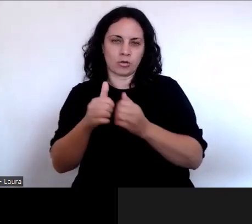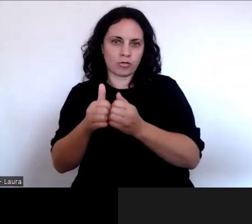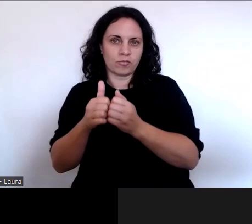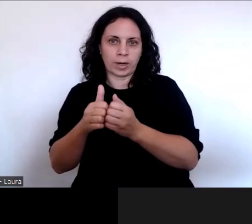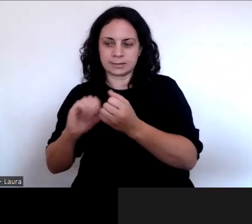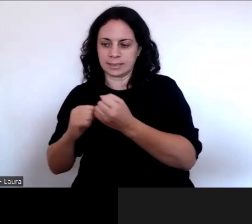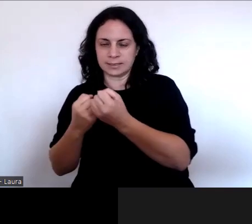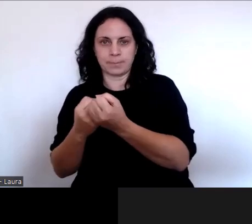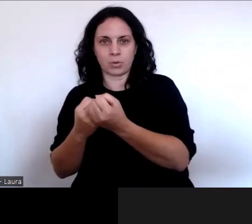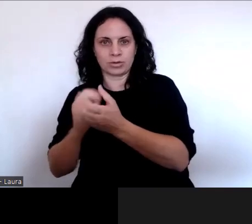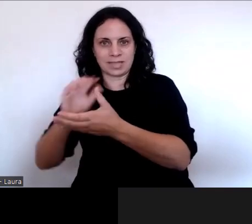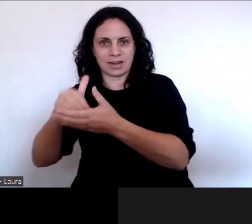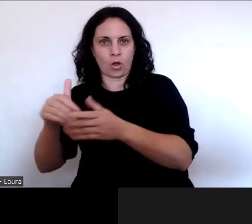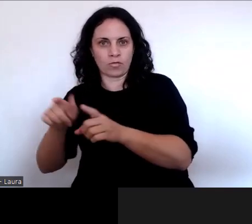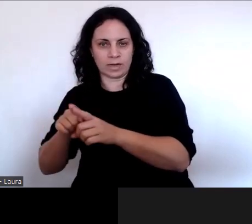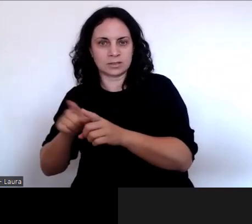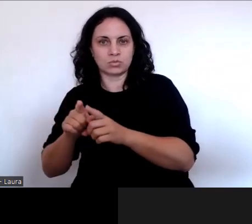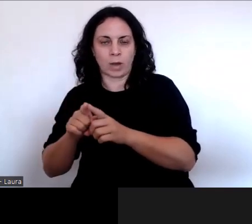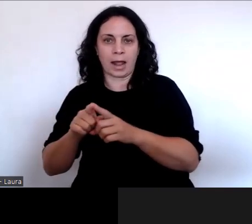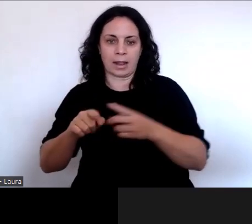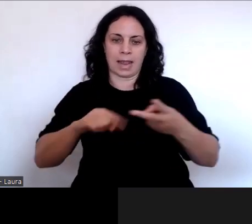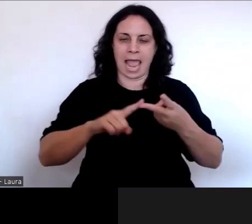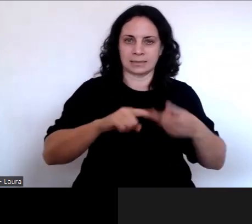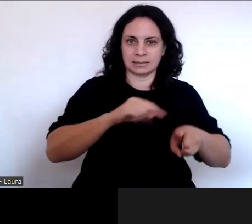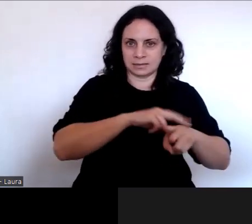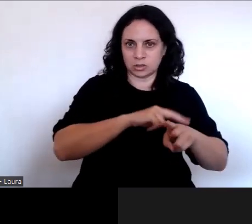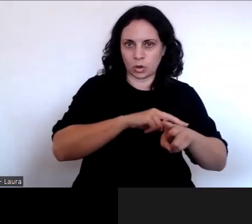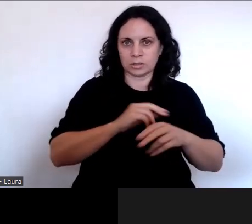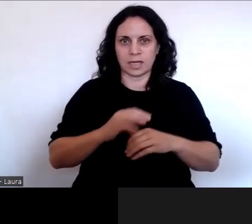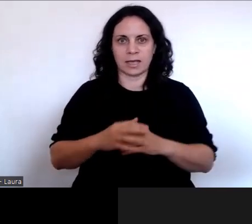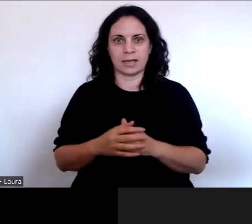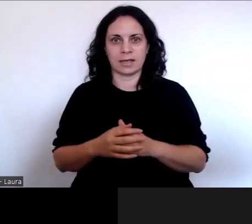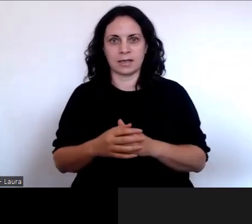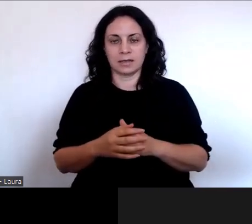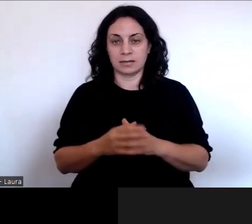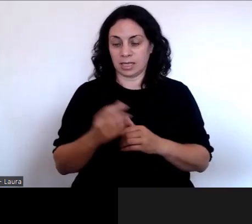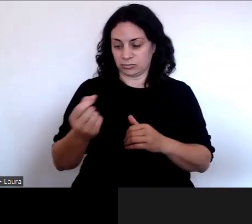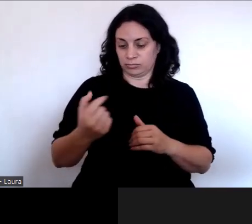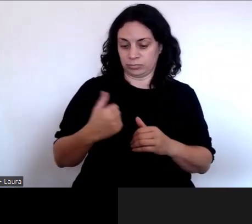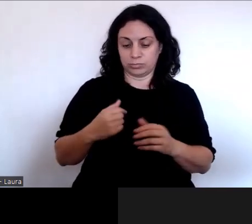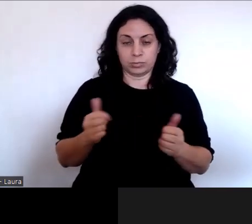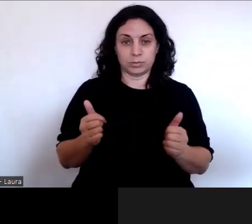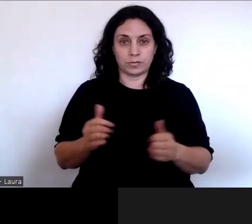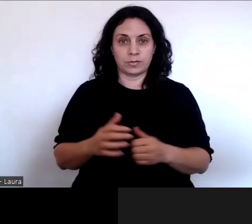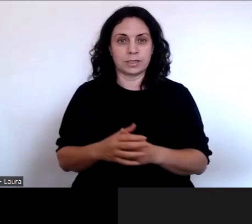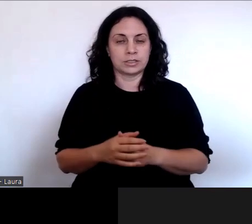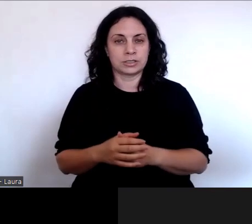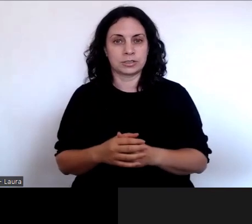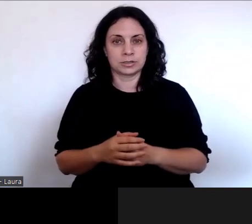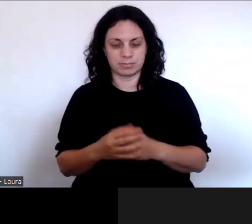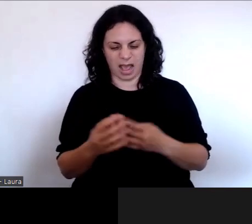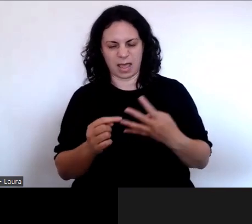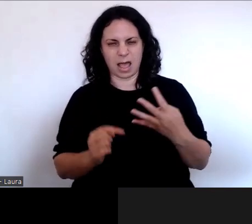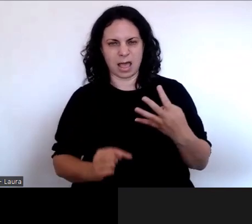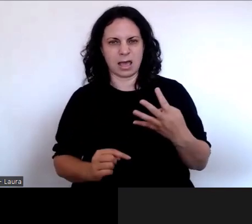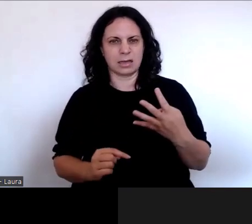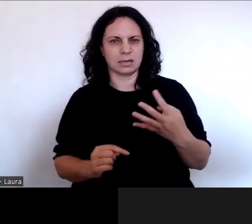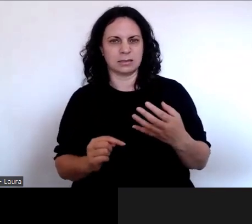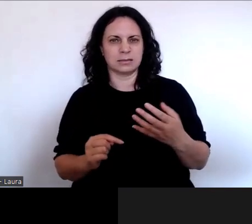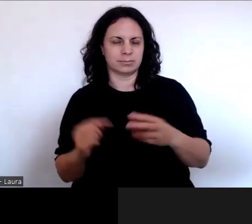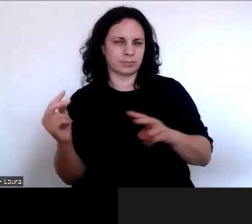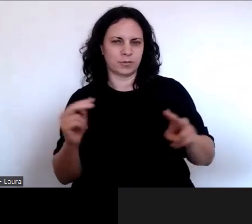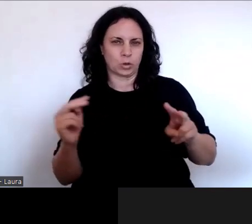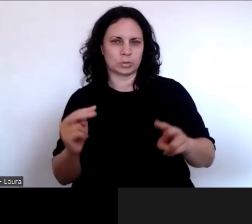So that's that's that's one view that has come through already. And I'm sure there's other other views as well. And so